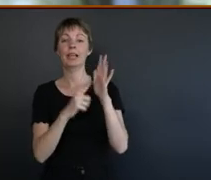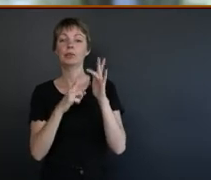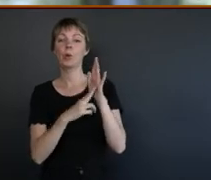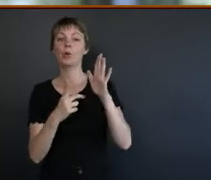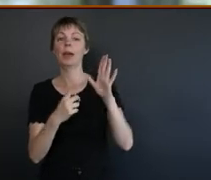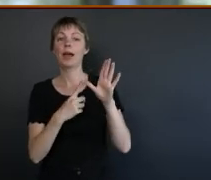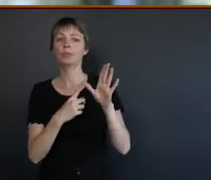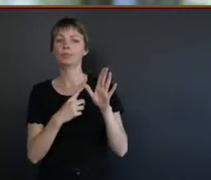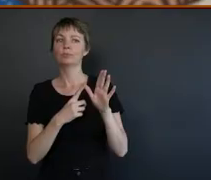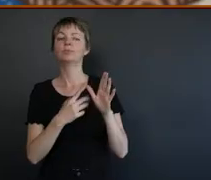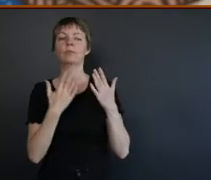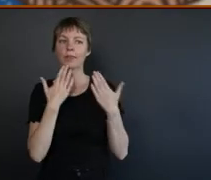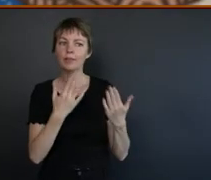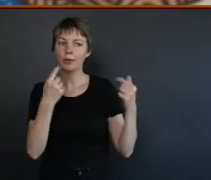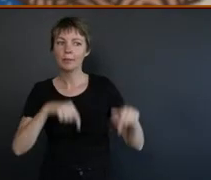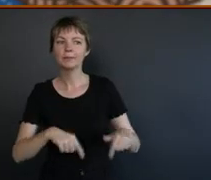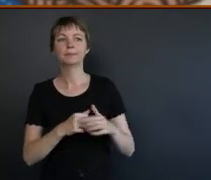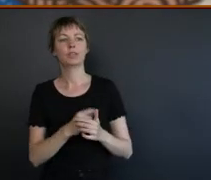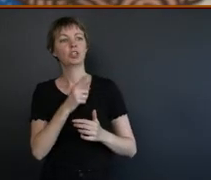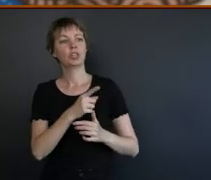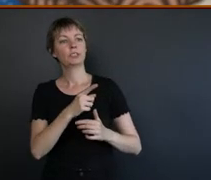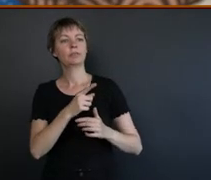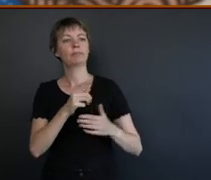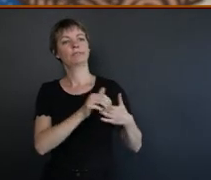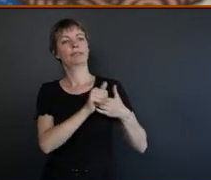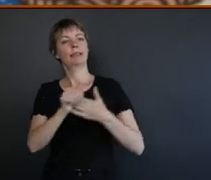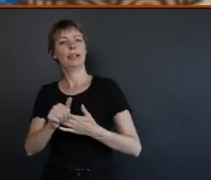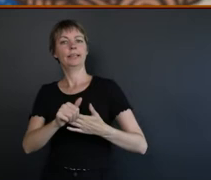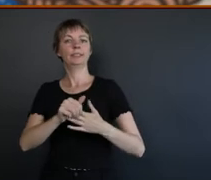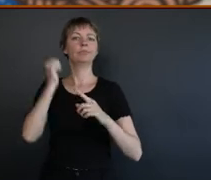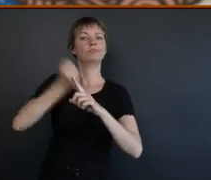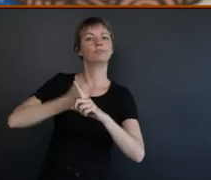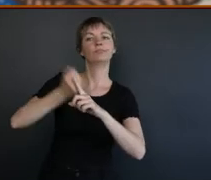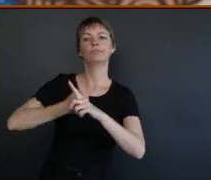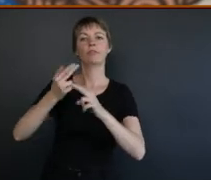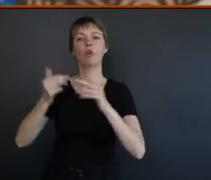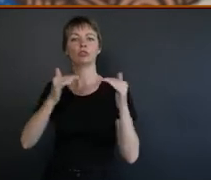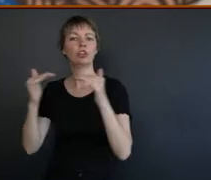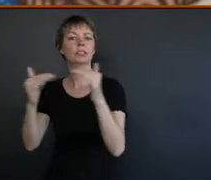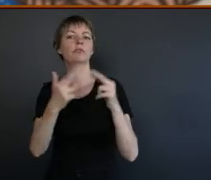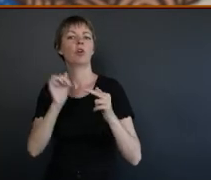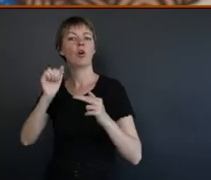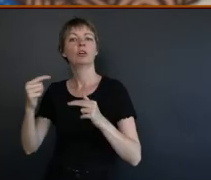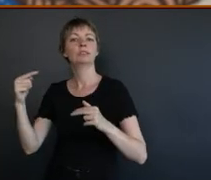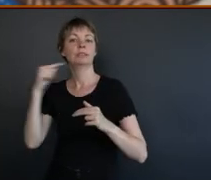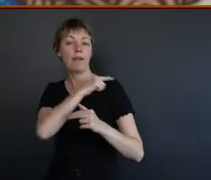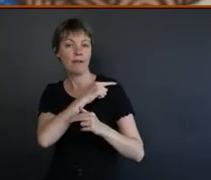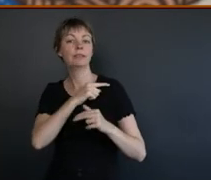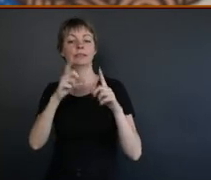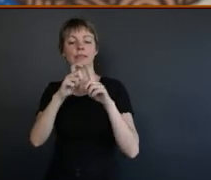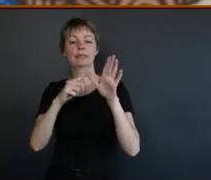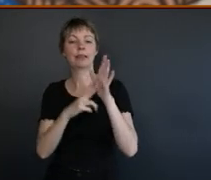have you here. Leitona has been leading the calls for justice for her son, David Dungay, who died in custody in 2015.